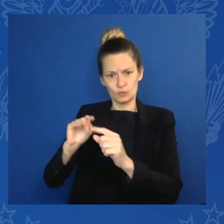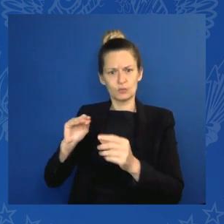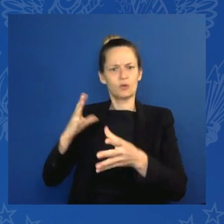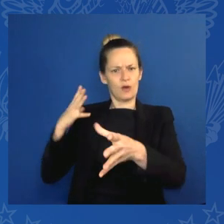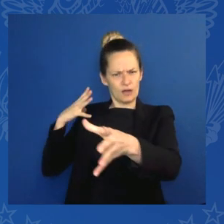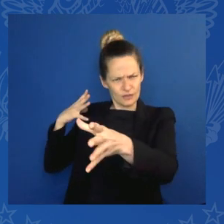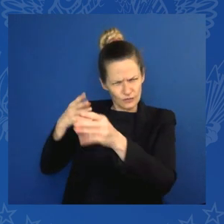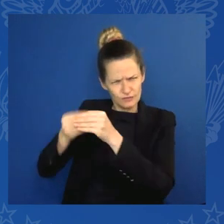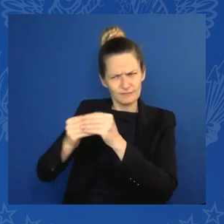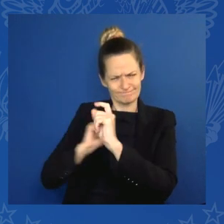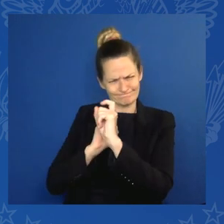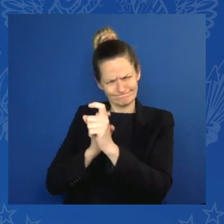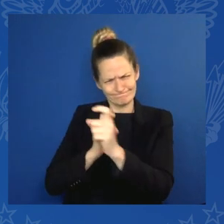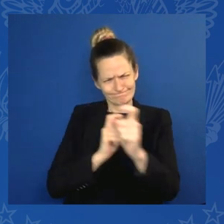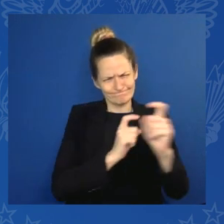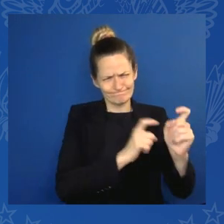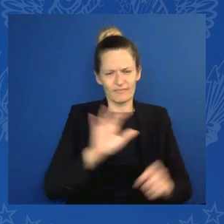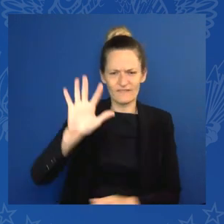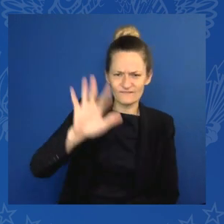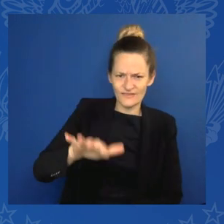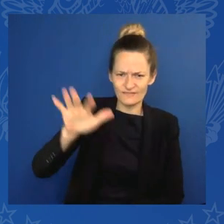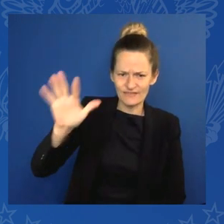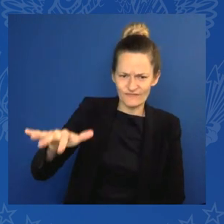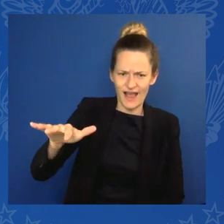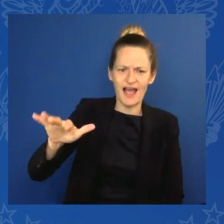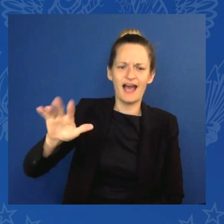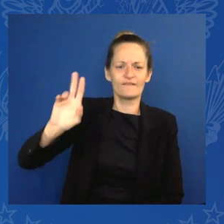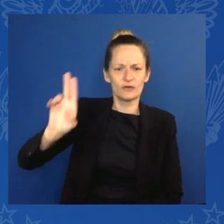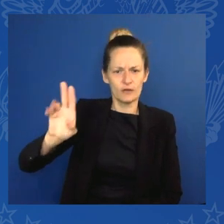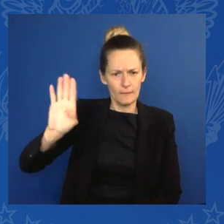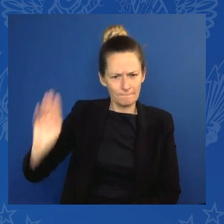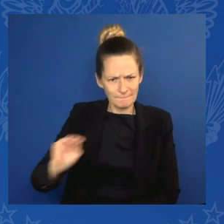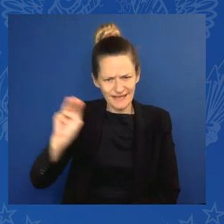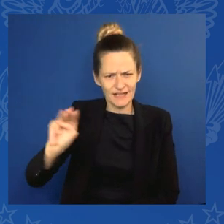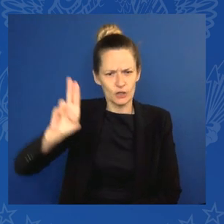can mobilize up to 2.75 billion Euro.